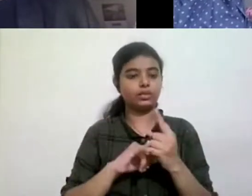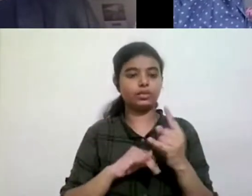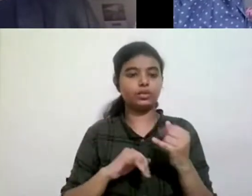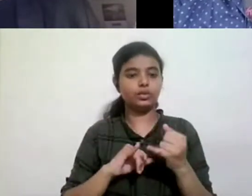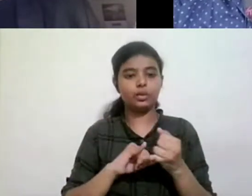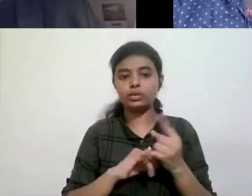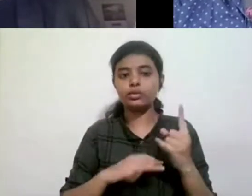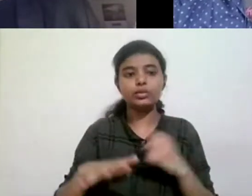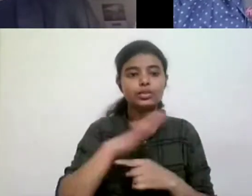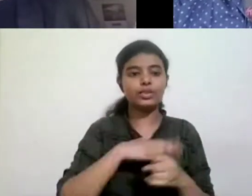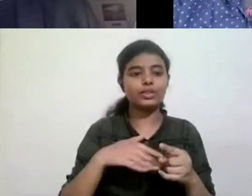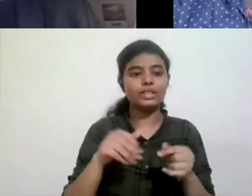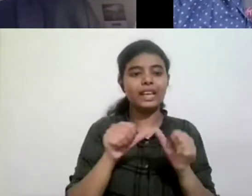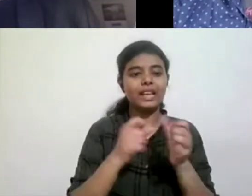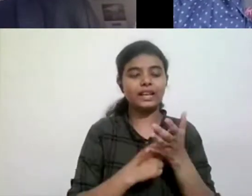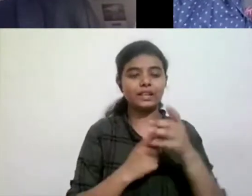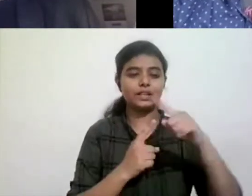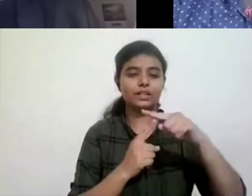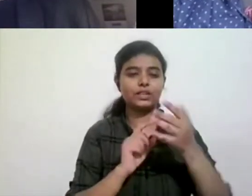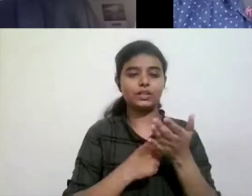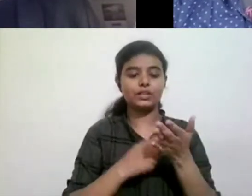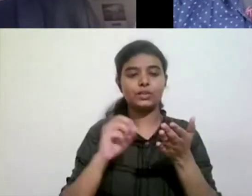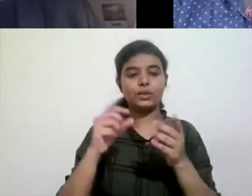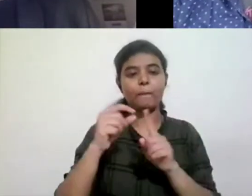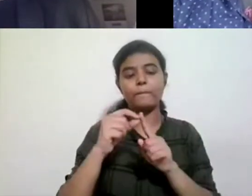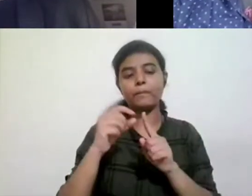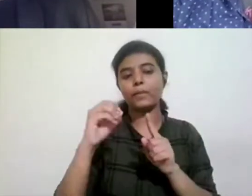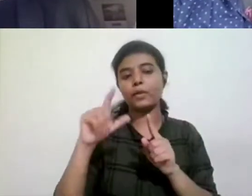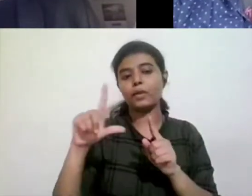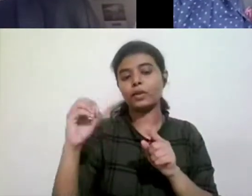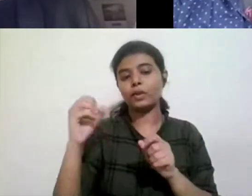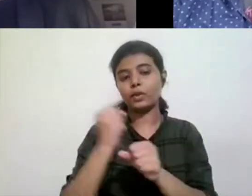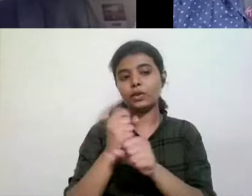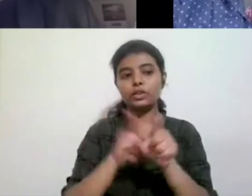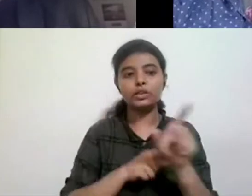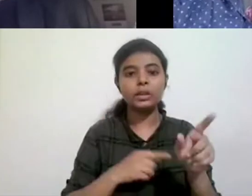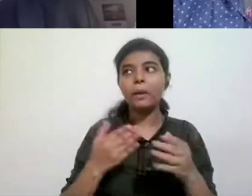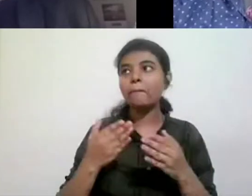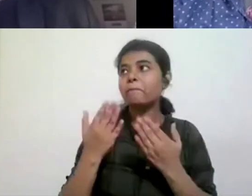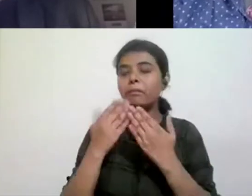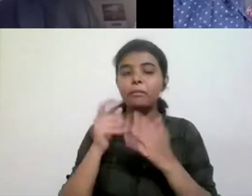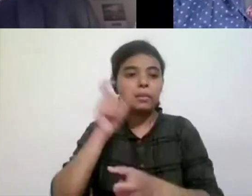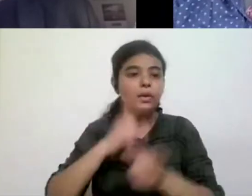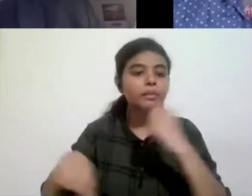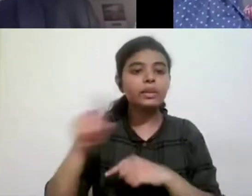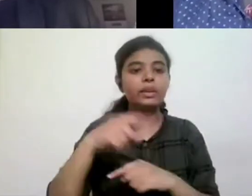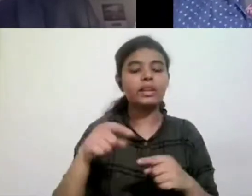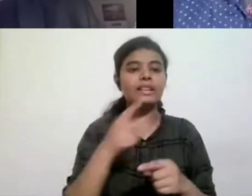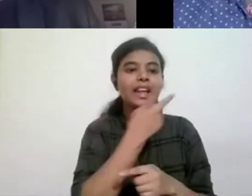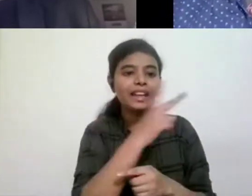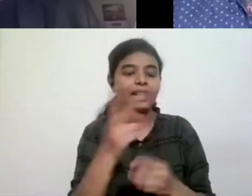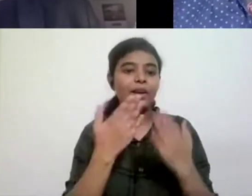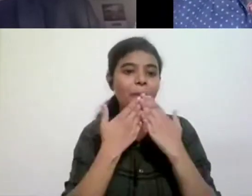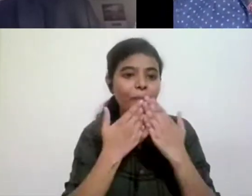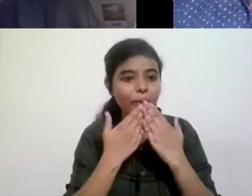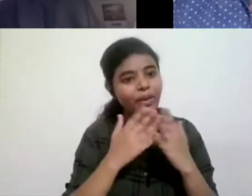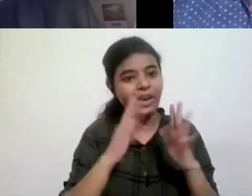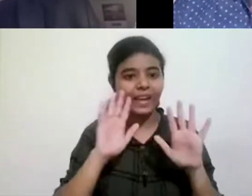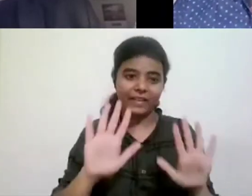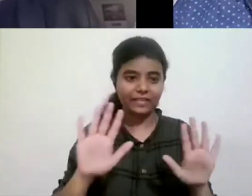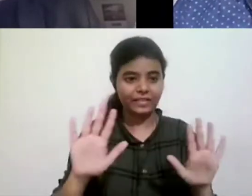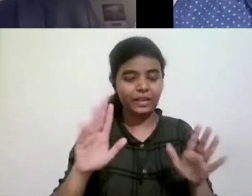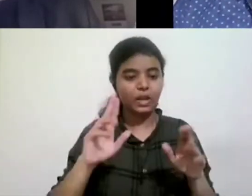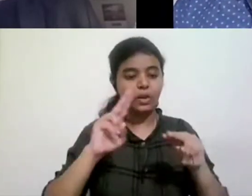social anthropology, uh, people read Goffman, people read Foucault, but they still, I